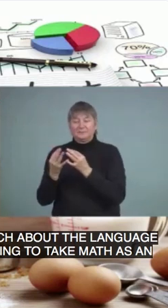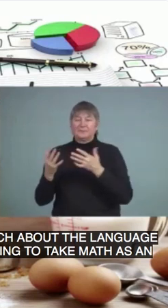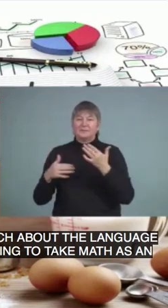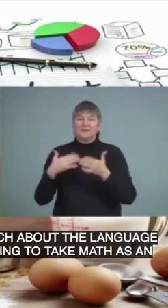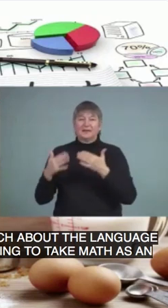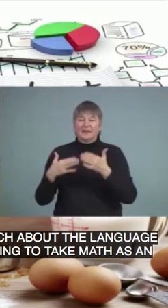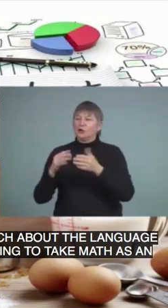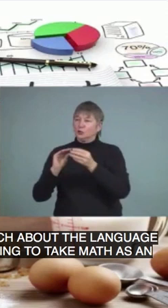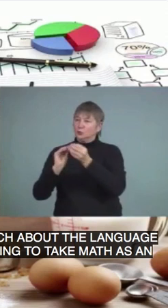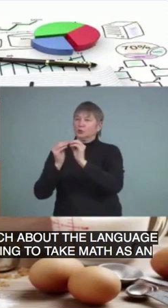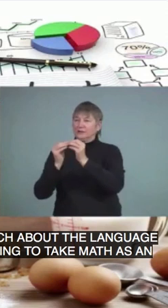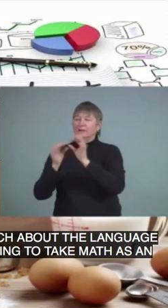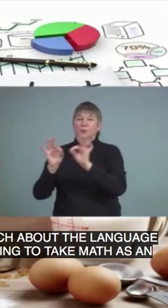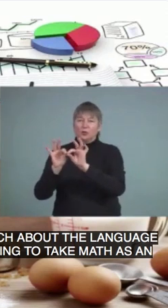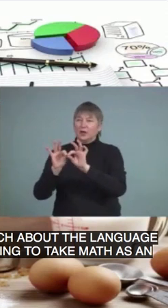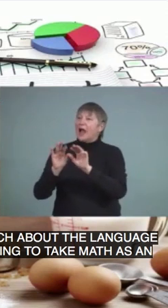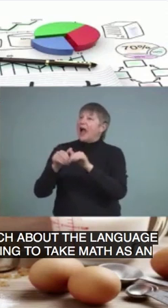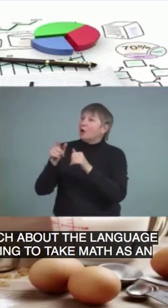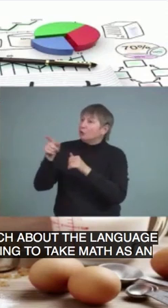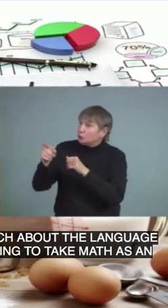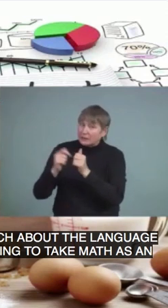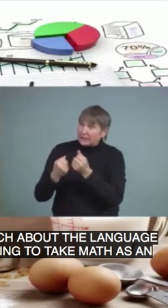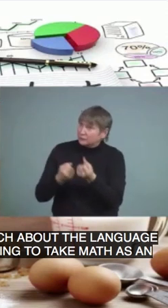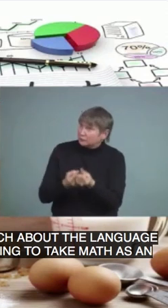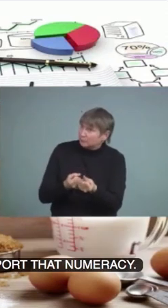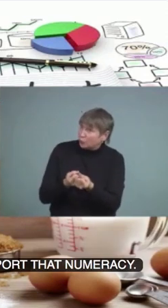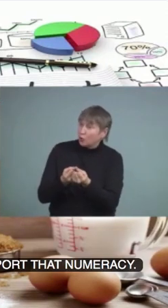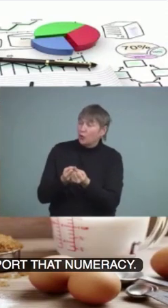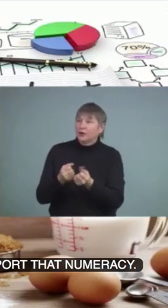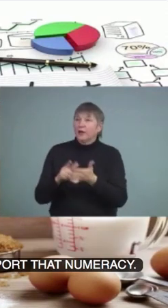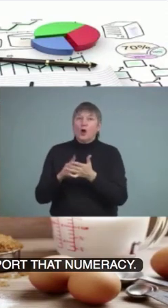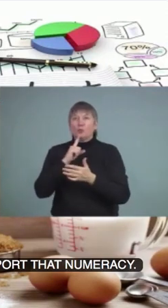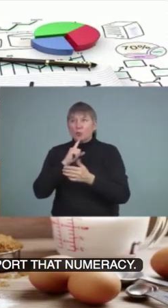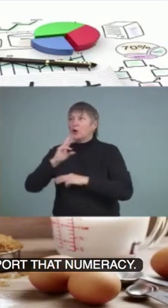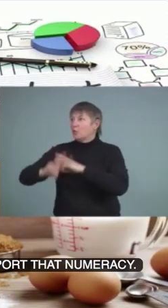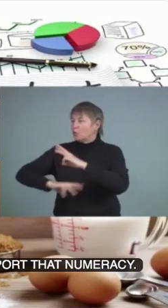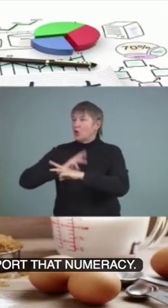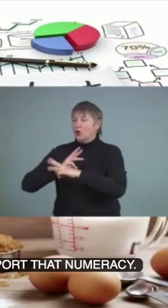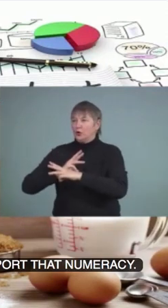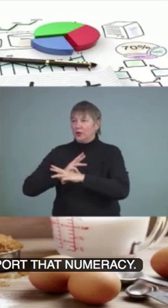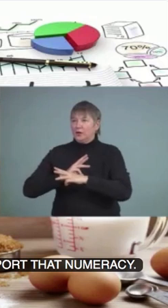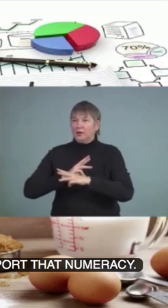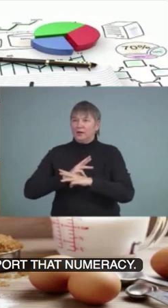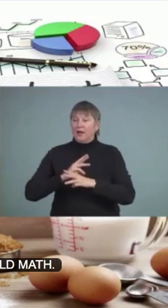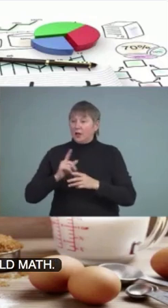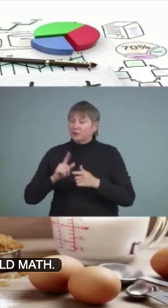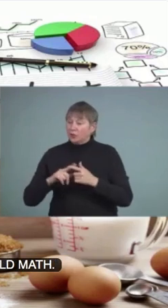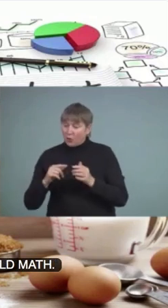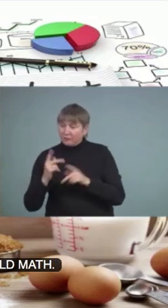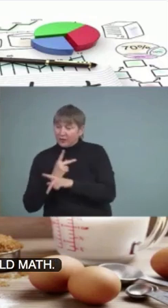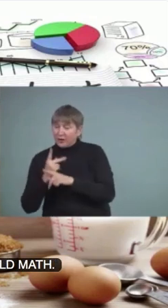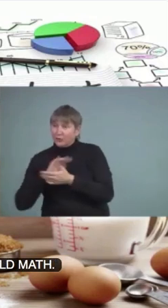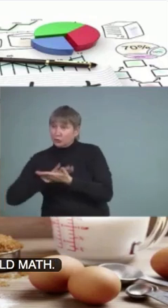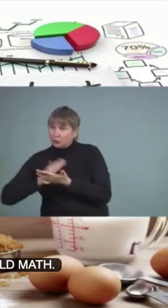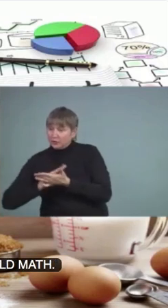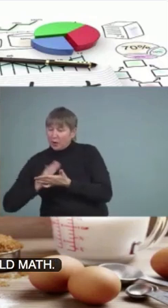numeracy. So, how they can do that, you know, it's the real-world math. Are we doing math in the cooking? Are we doing math